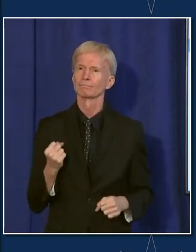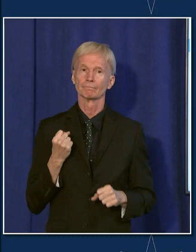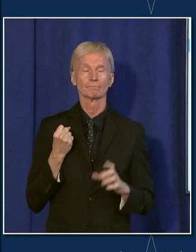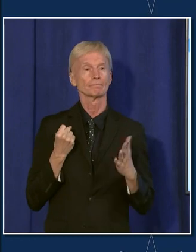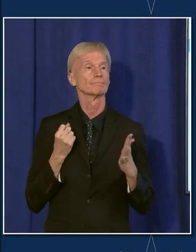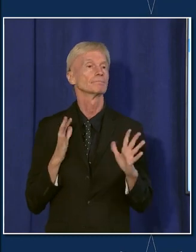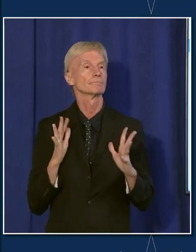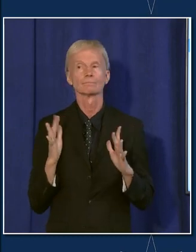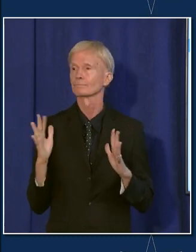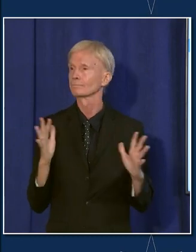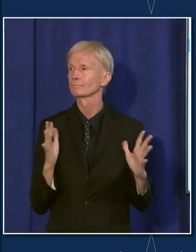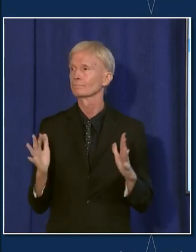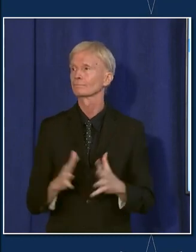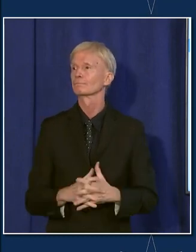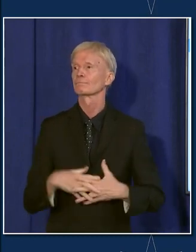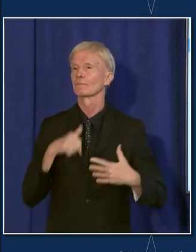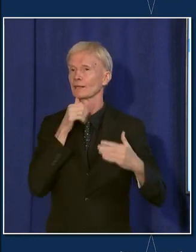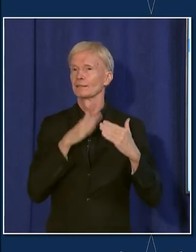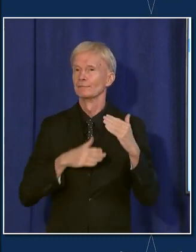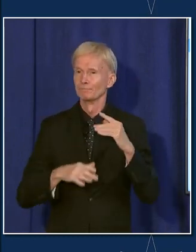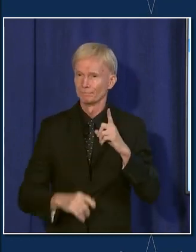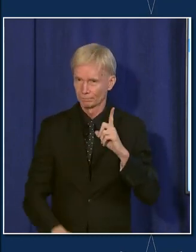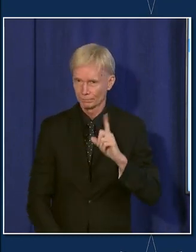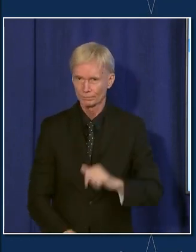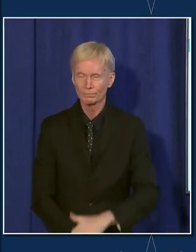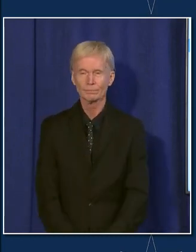Hold on, hold on. I'm still not done.